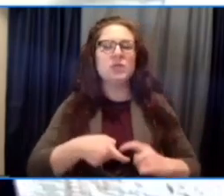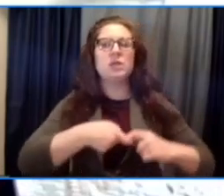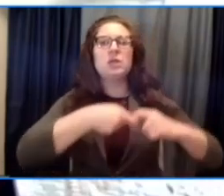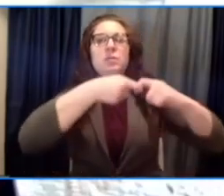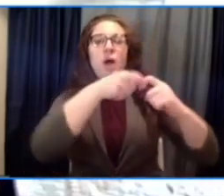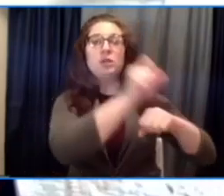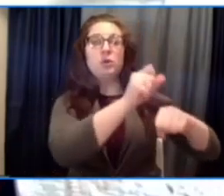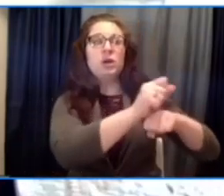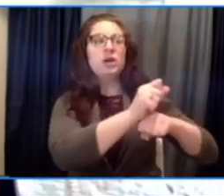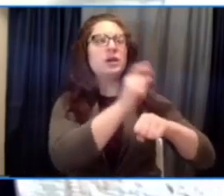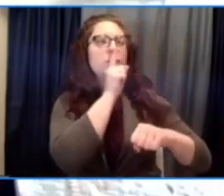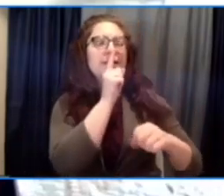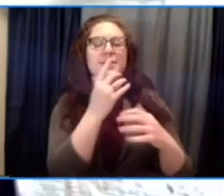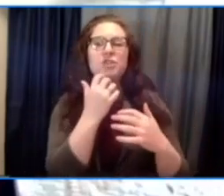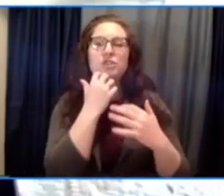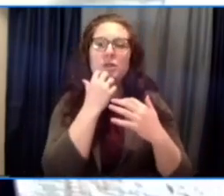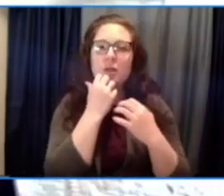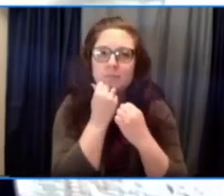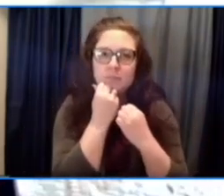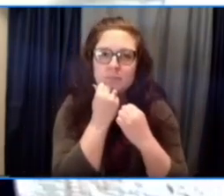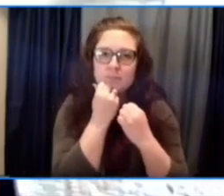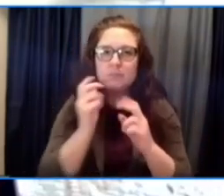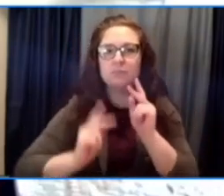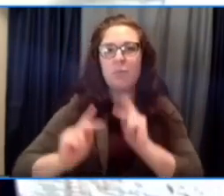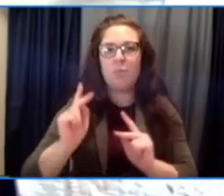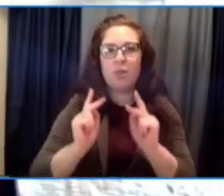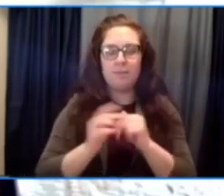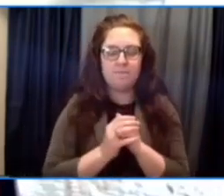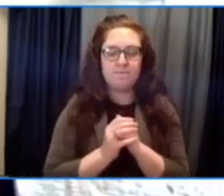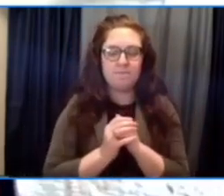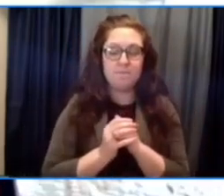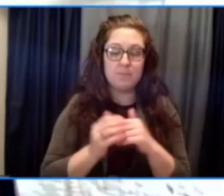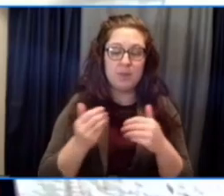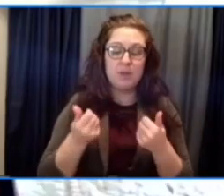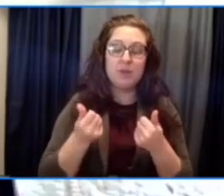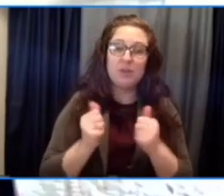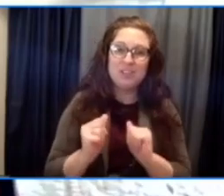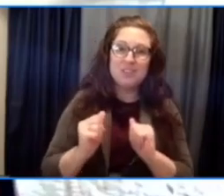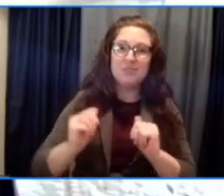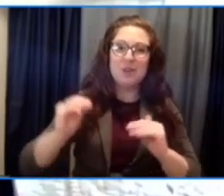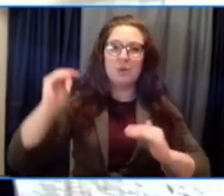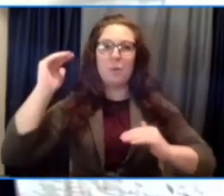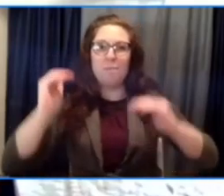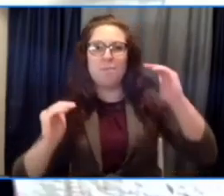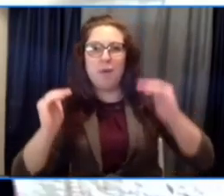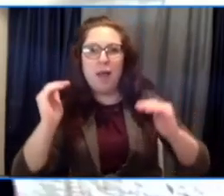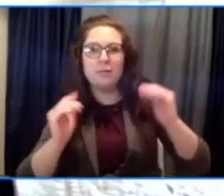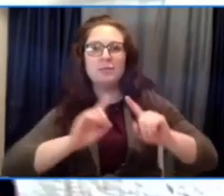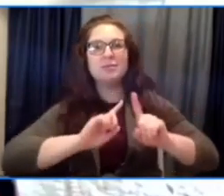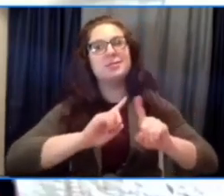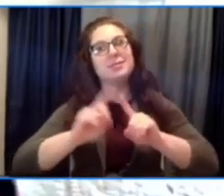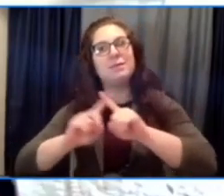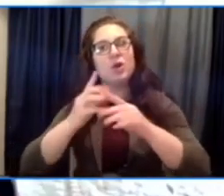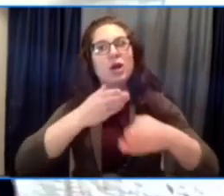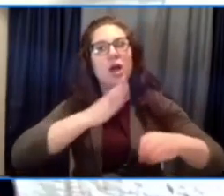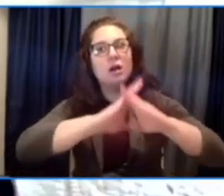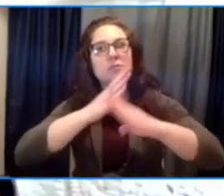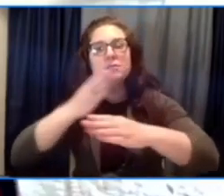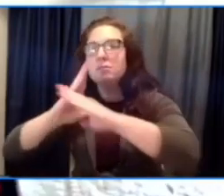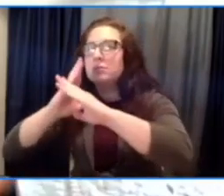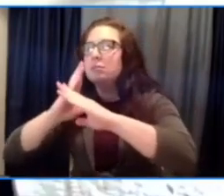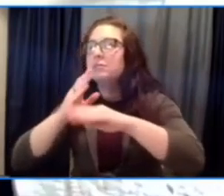were navigating these changes while balancing the reality of ongoing progressive ecosystem obstacles, like lack of health care for